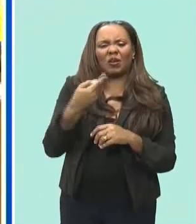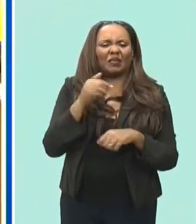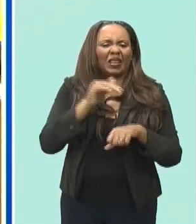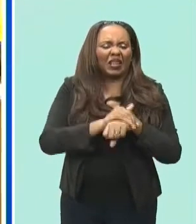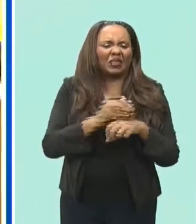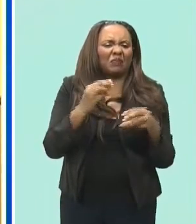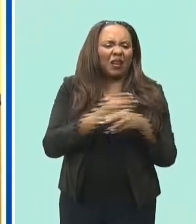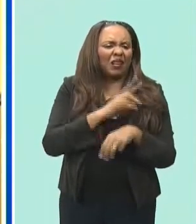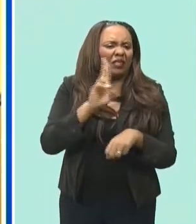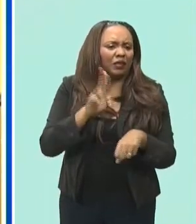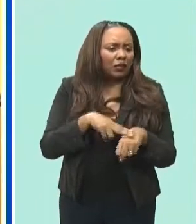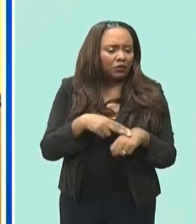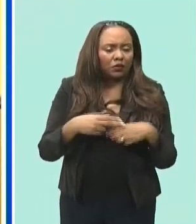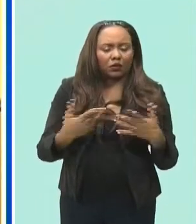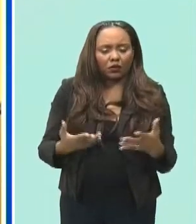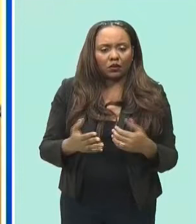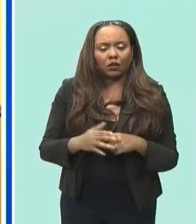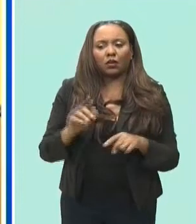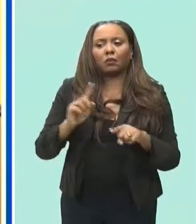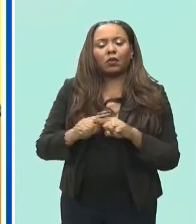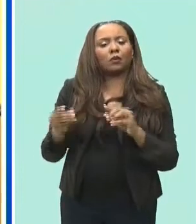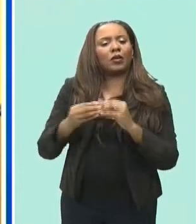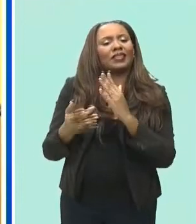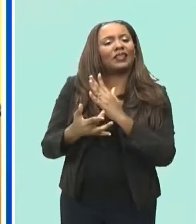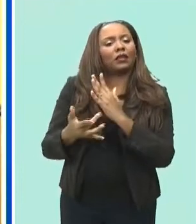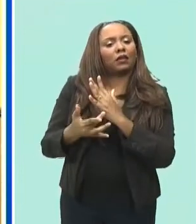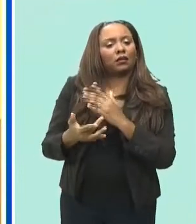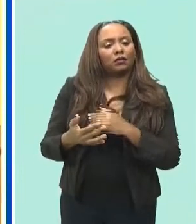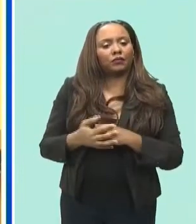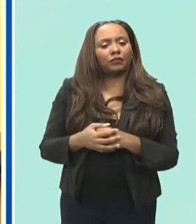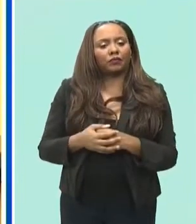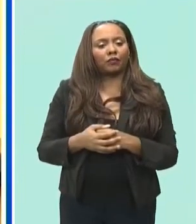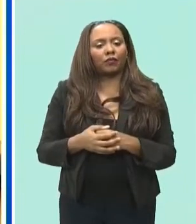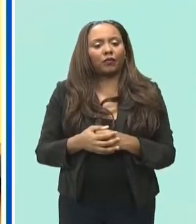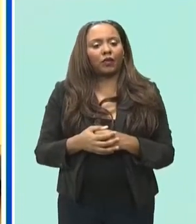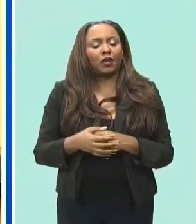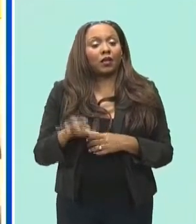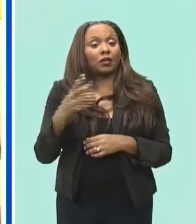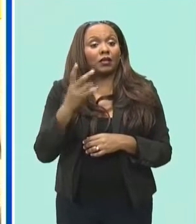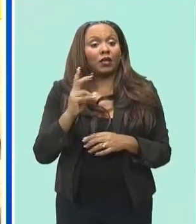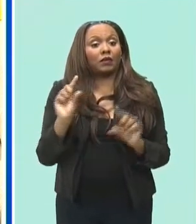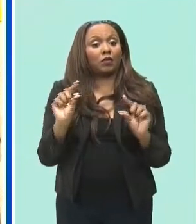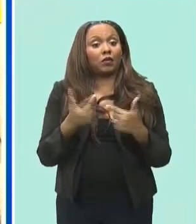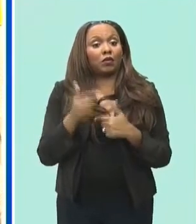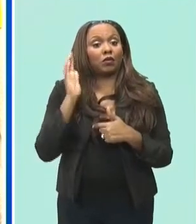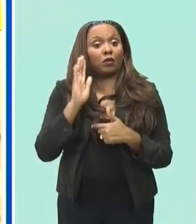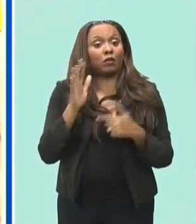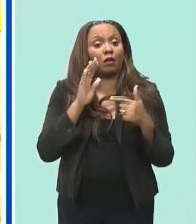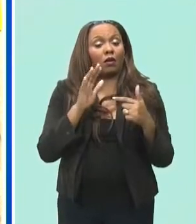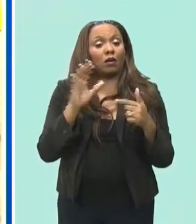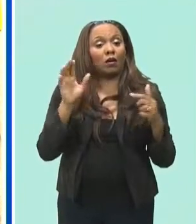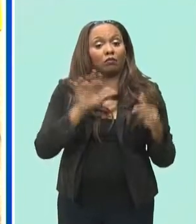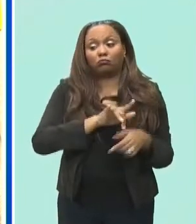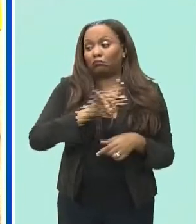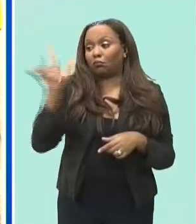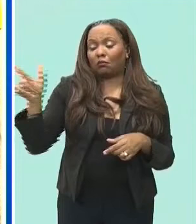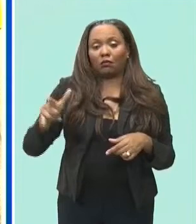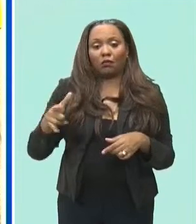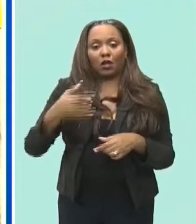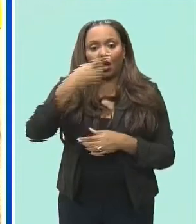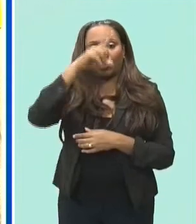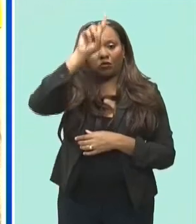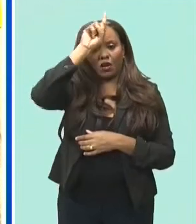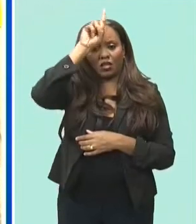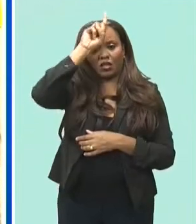she was speaking during a media briefing to present the 17 member delegation which will leave for russia next week and this is to compete in the